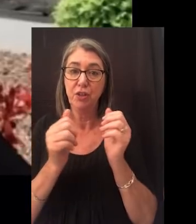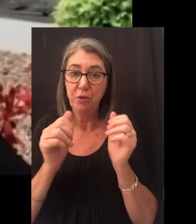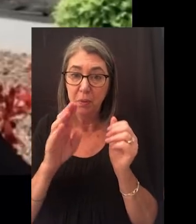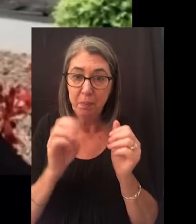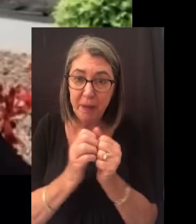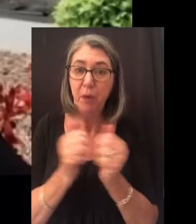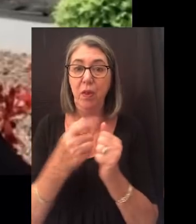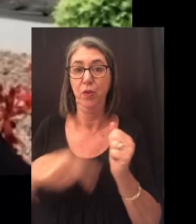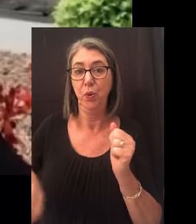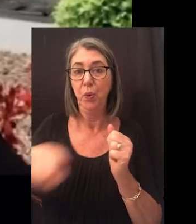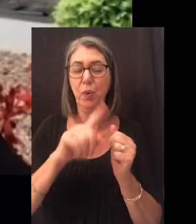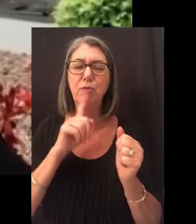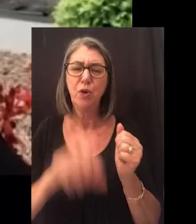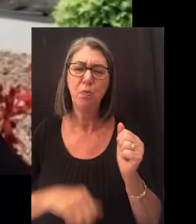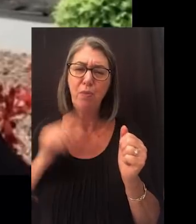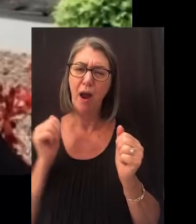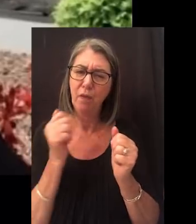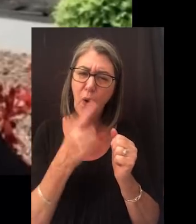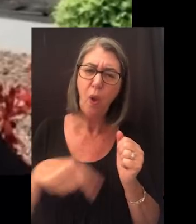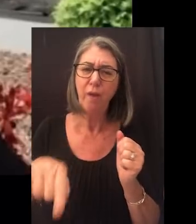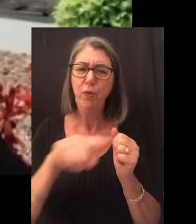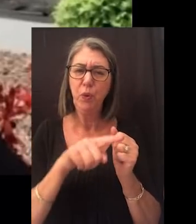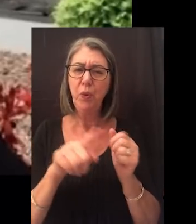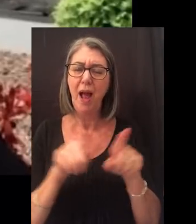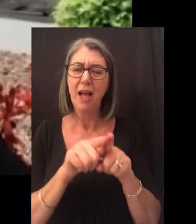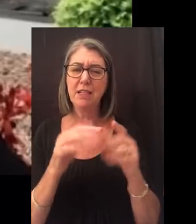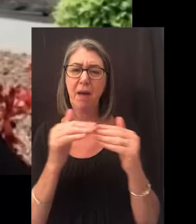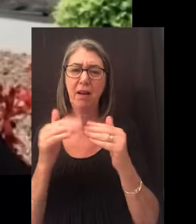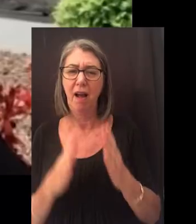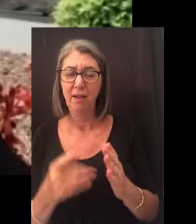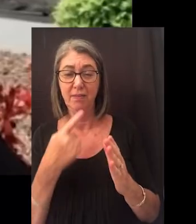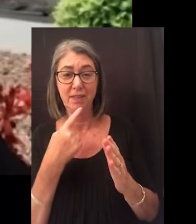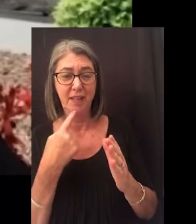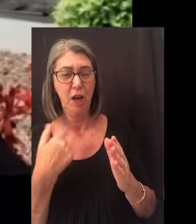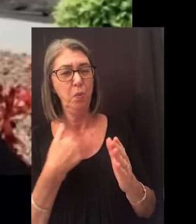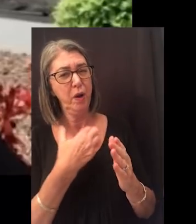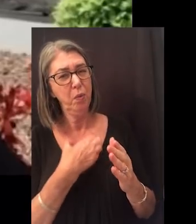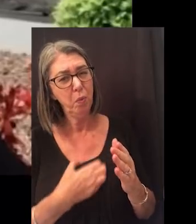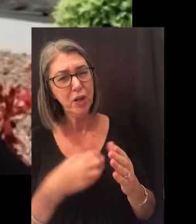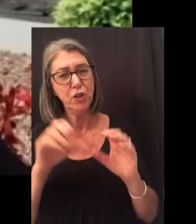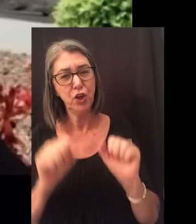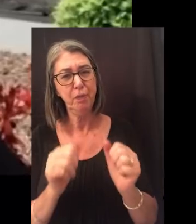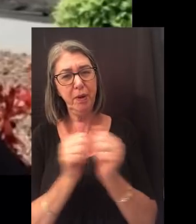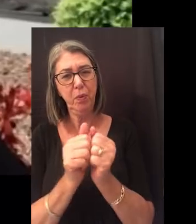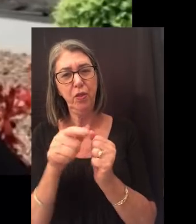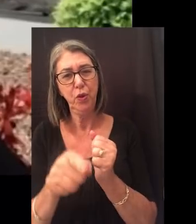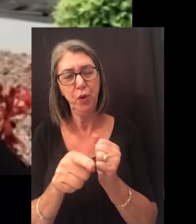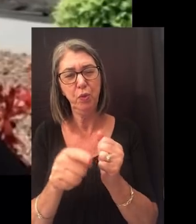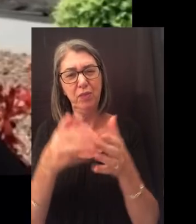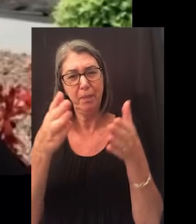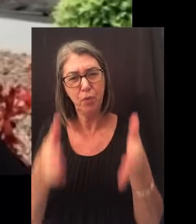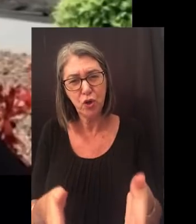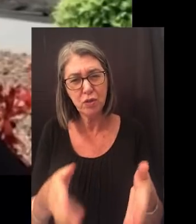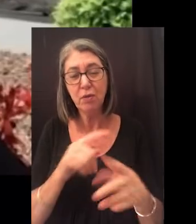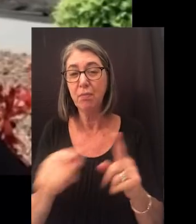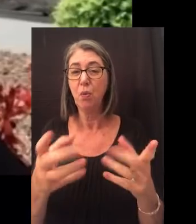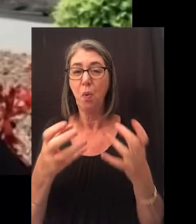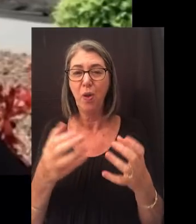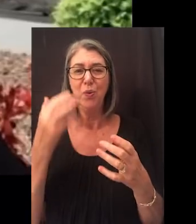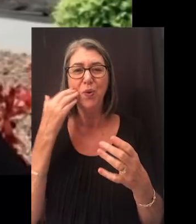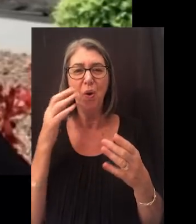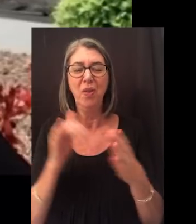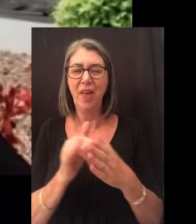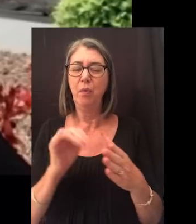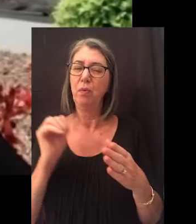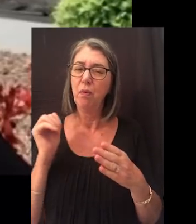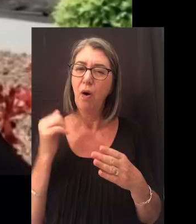great pleasure to be with all of you. I am so proud of all of you. As my colleagues have said, we wish we could be with you in person,